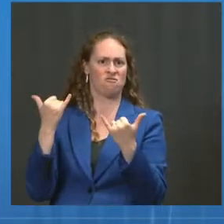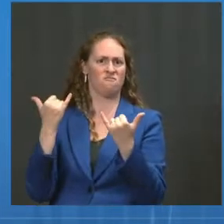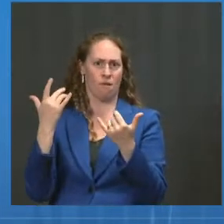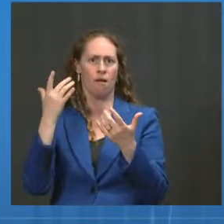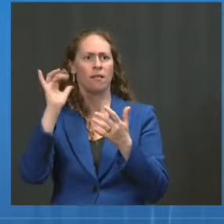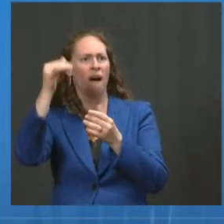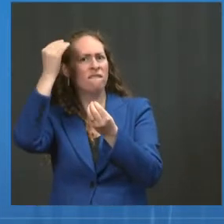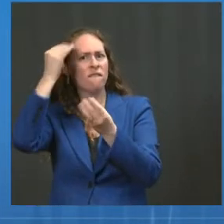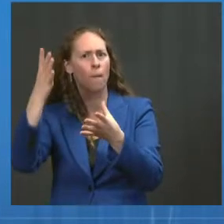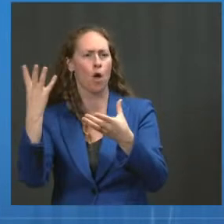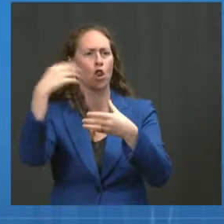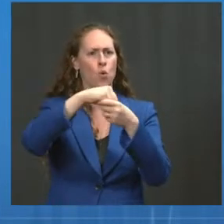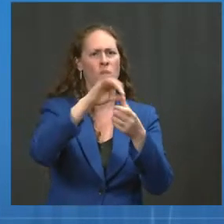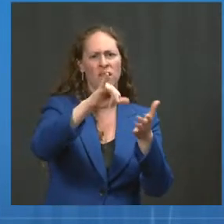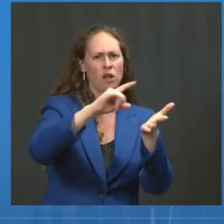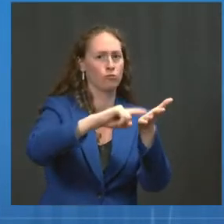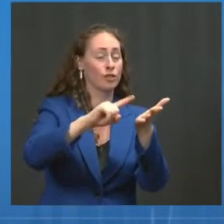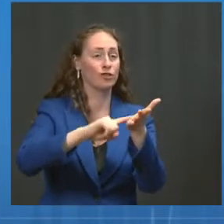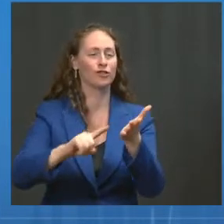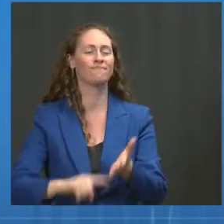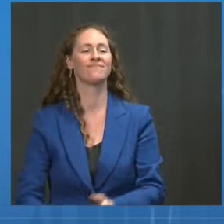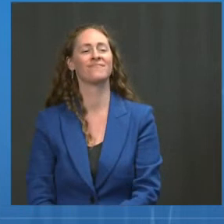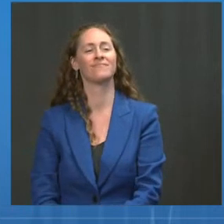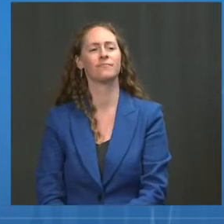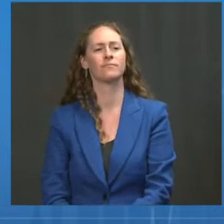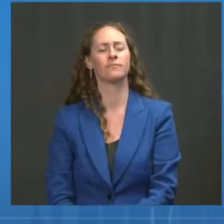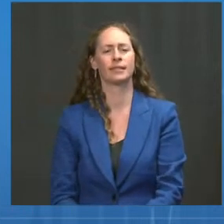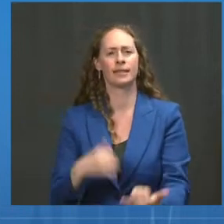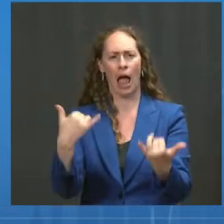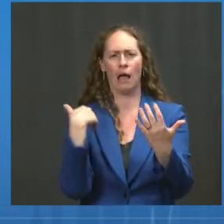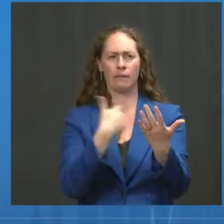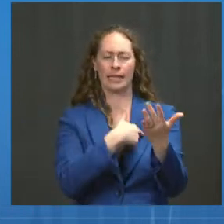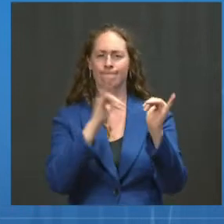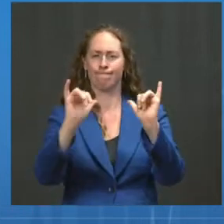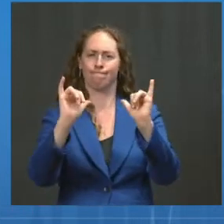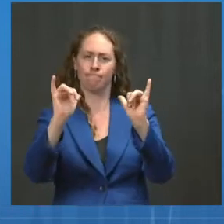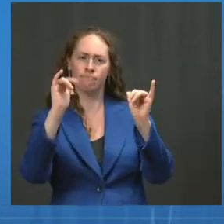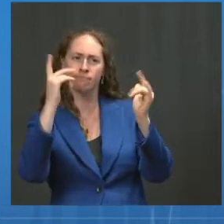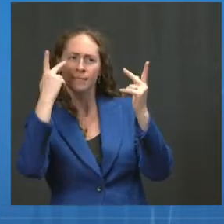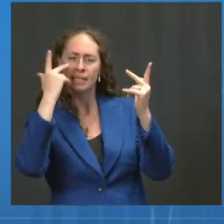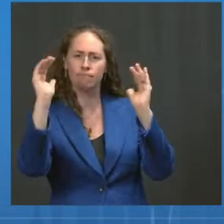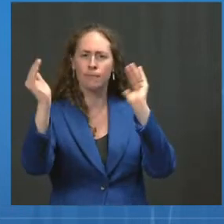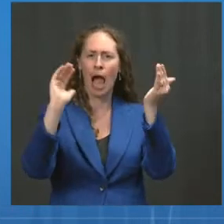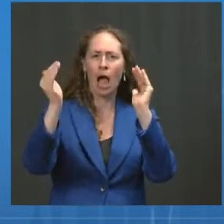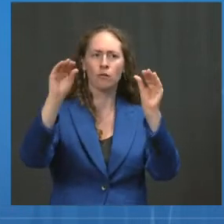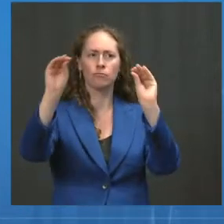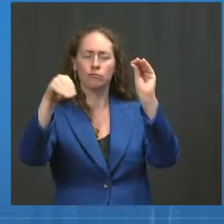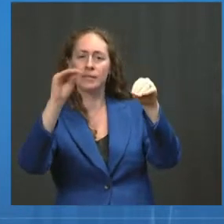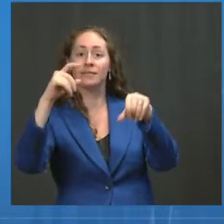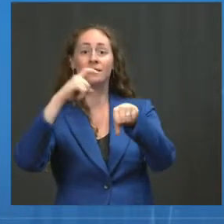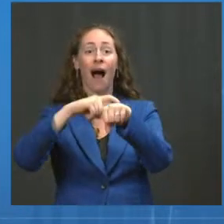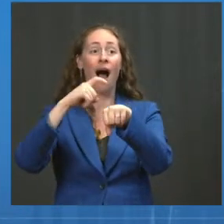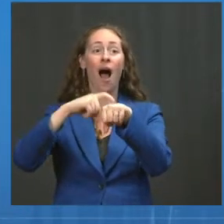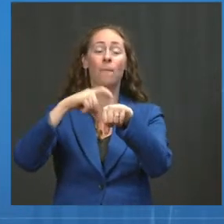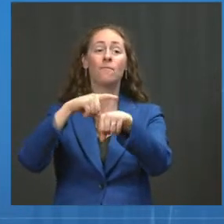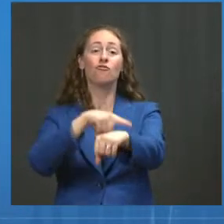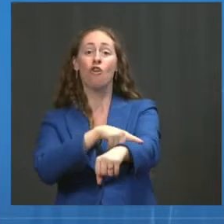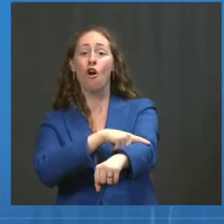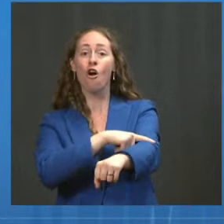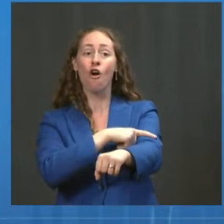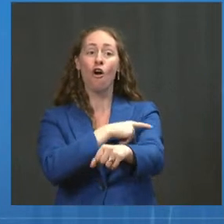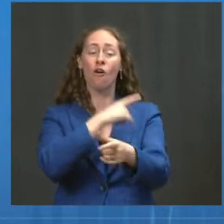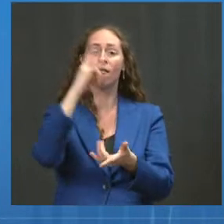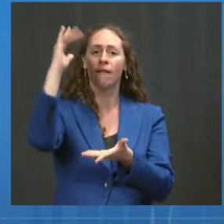you can see that while the exact percentage of vaccine effectiveness over time differs depending on the cohort and settings studied,